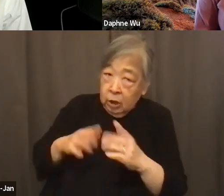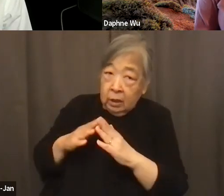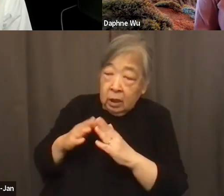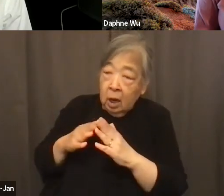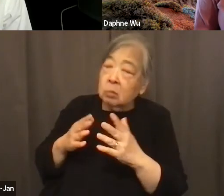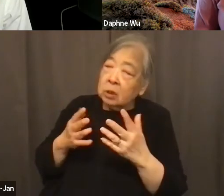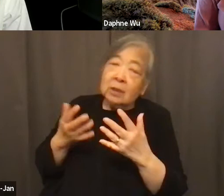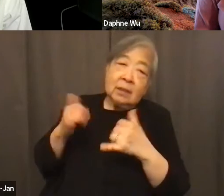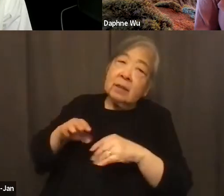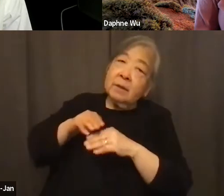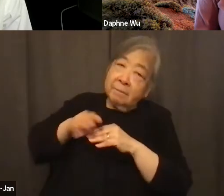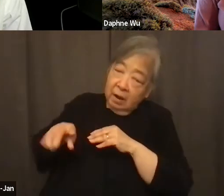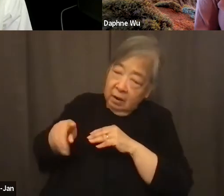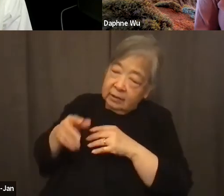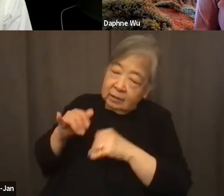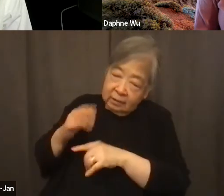affecting Oakland Chinatown.